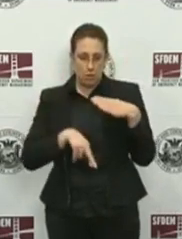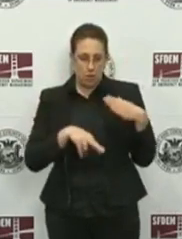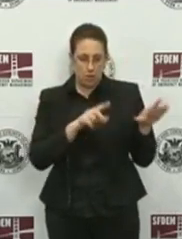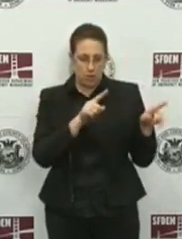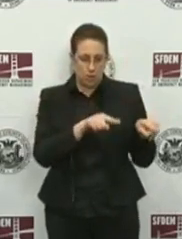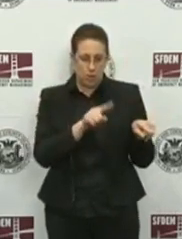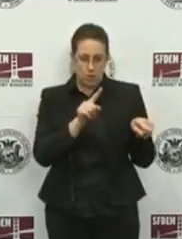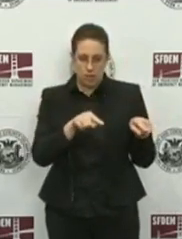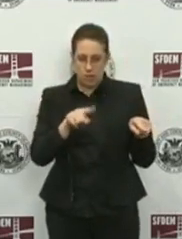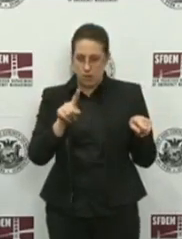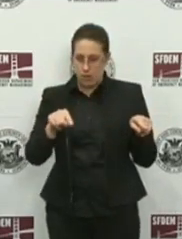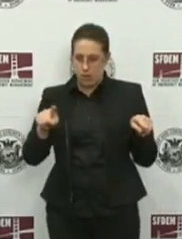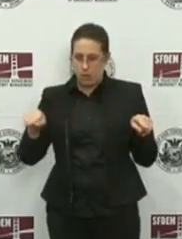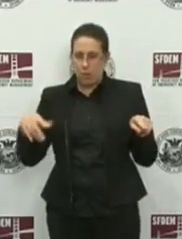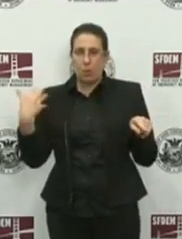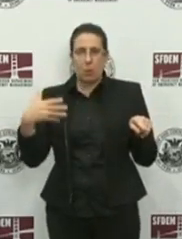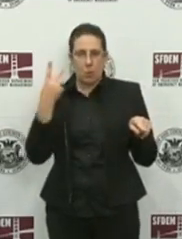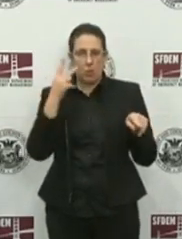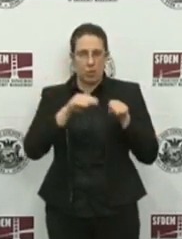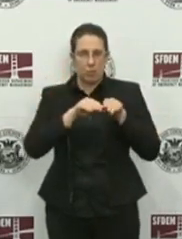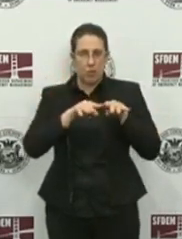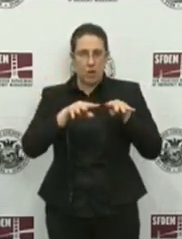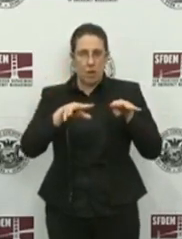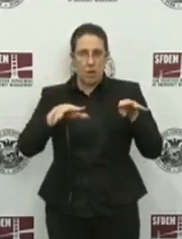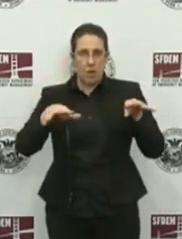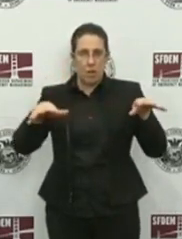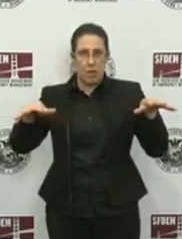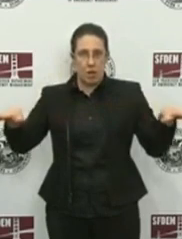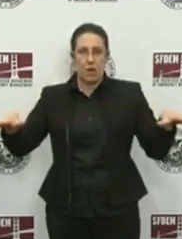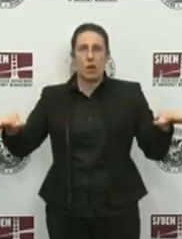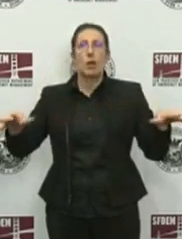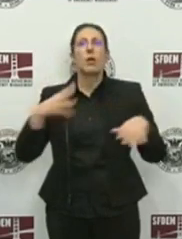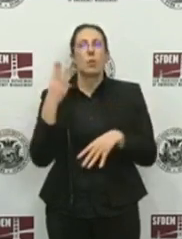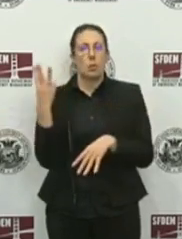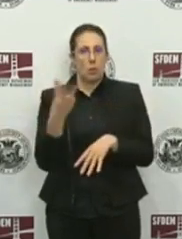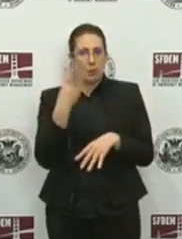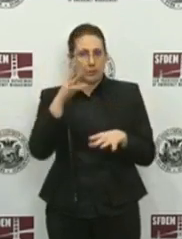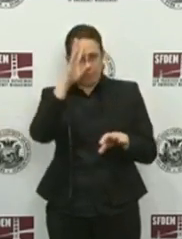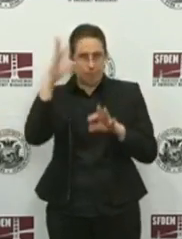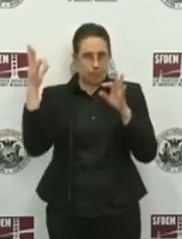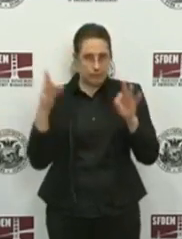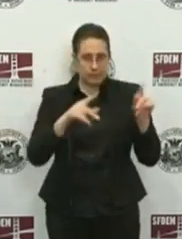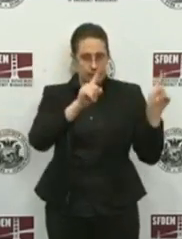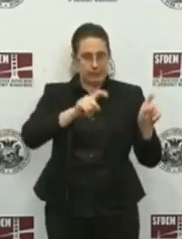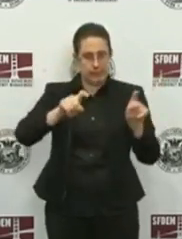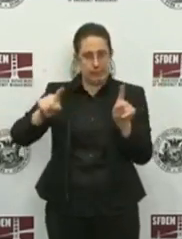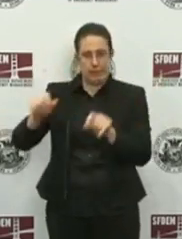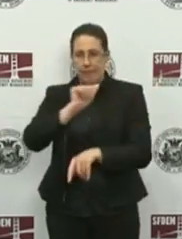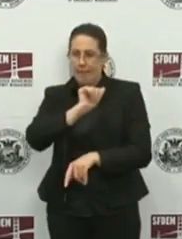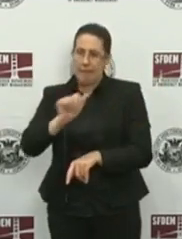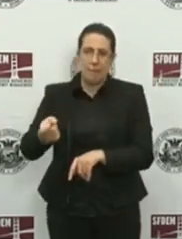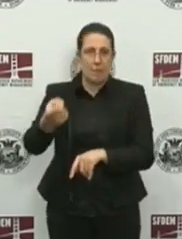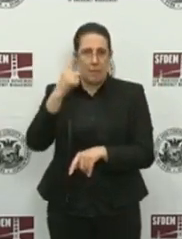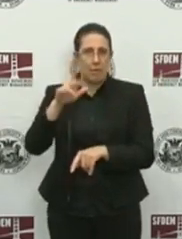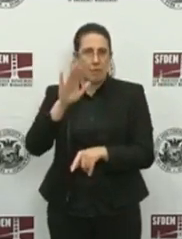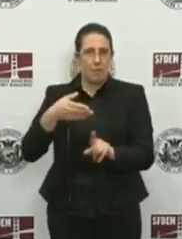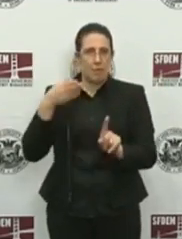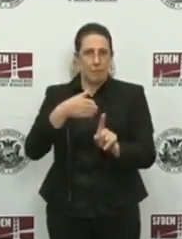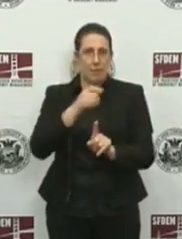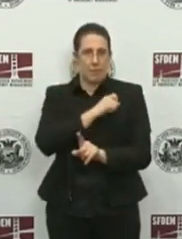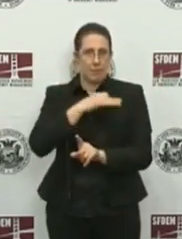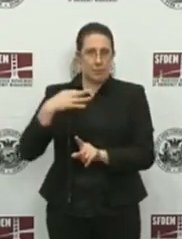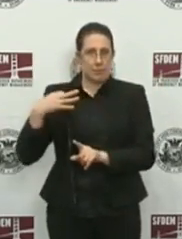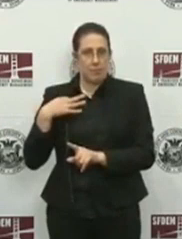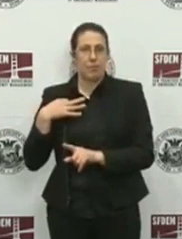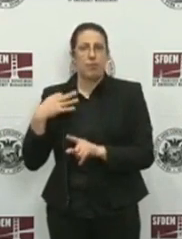we moved on Wednesday to test all guests and staff at the shelter. On Wednesday, there were five